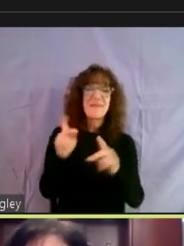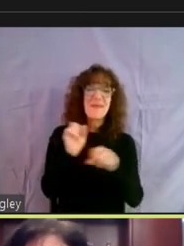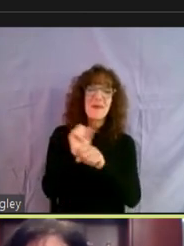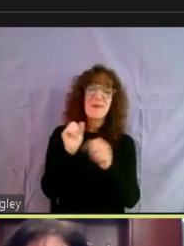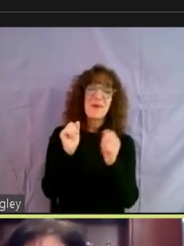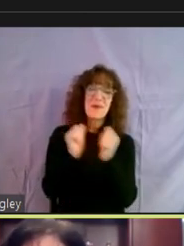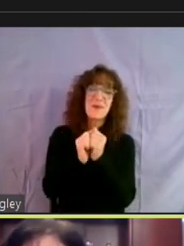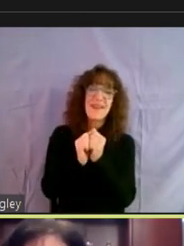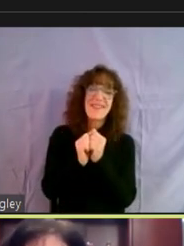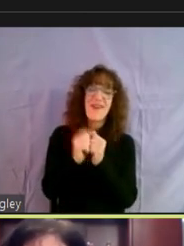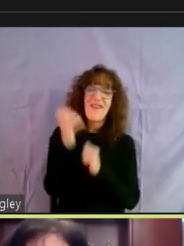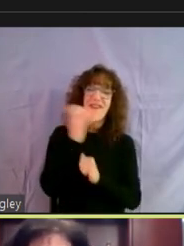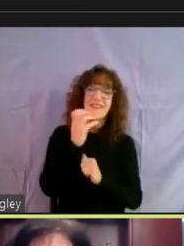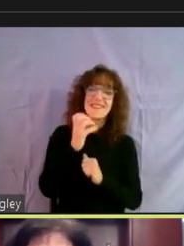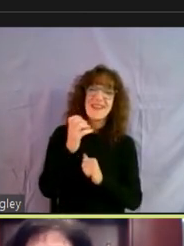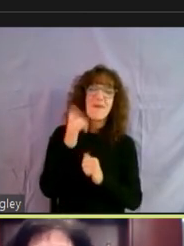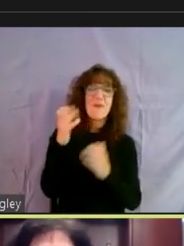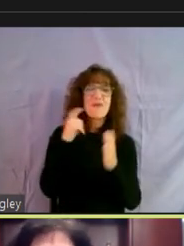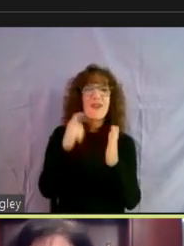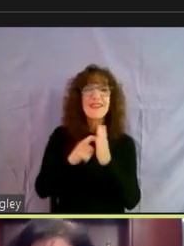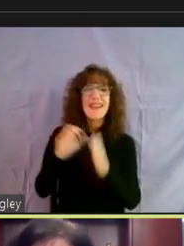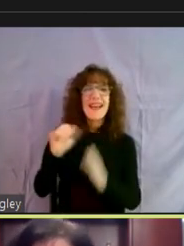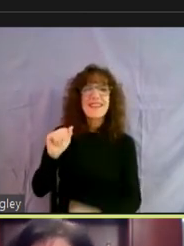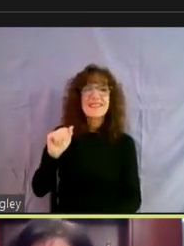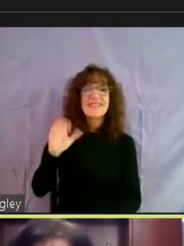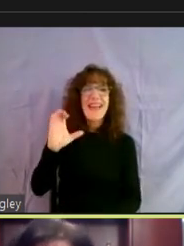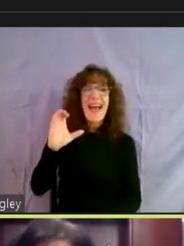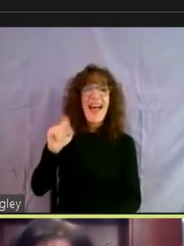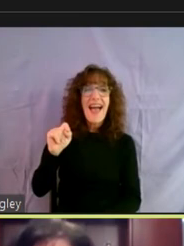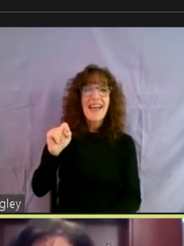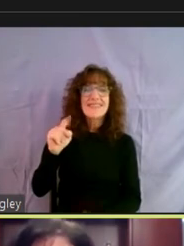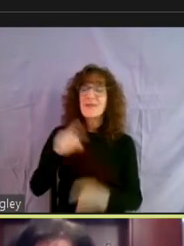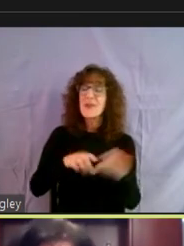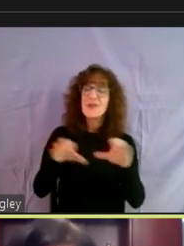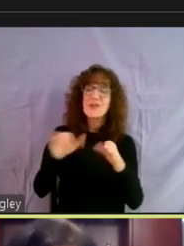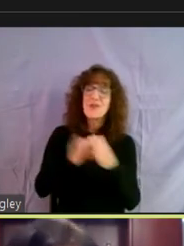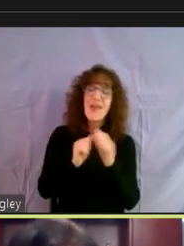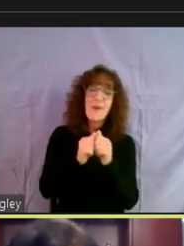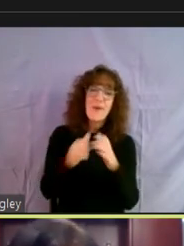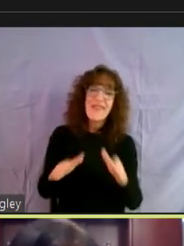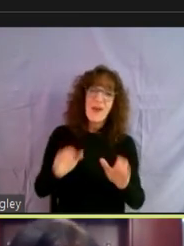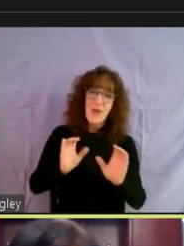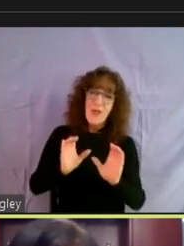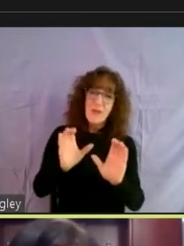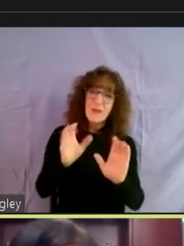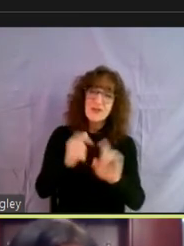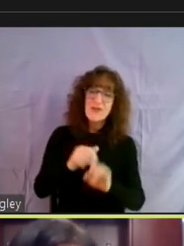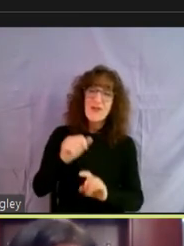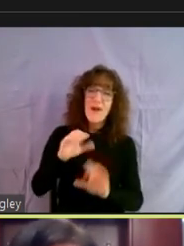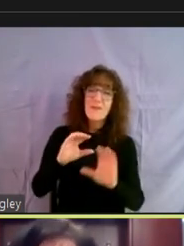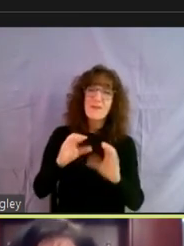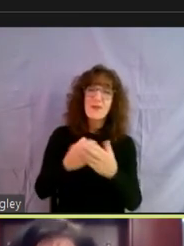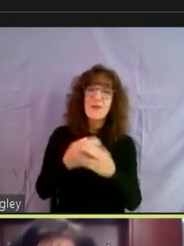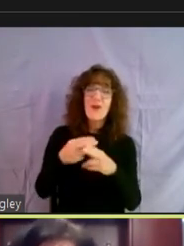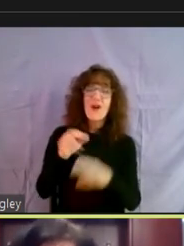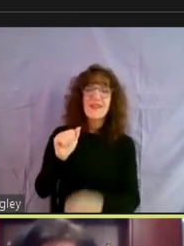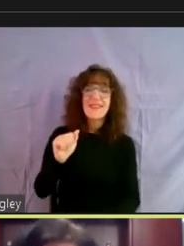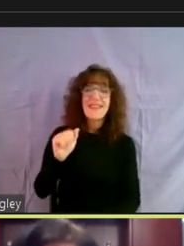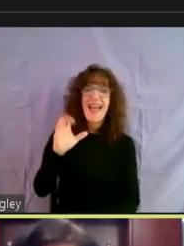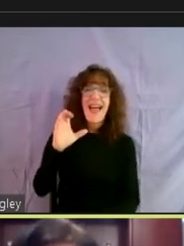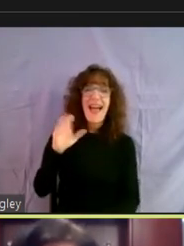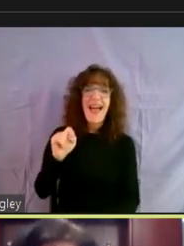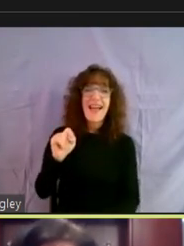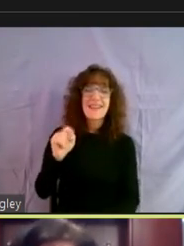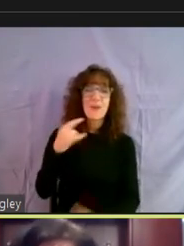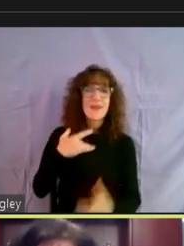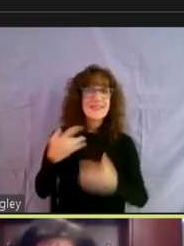ACT because you're right. We couldn't do any of this without the, all the push that we get from ACT. So, um, so we're really excited